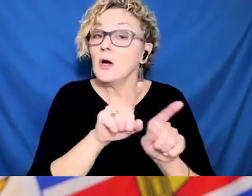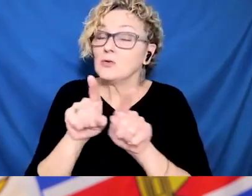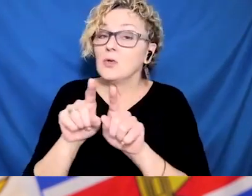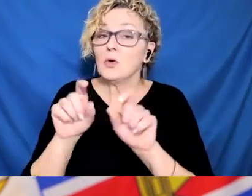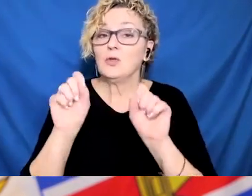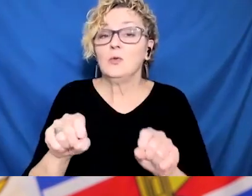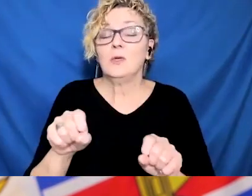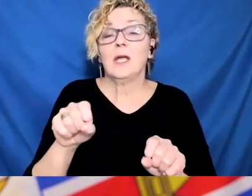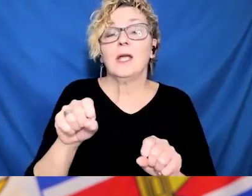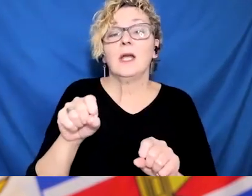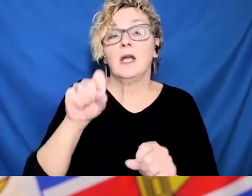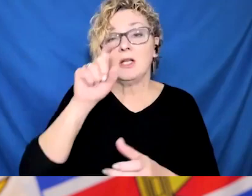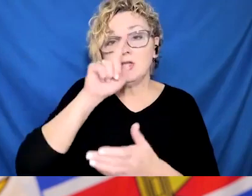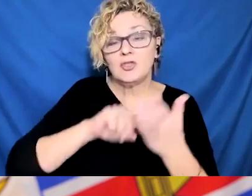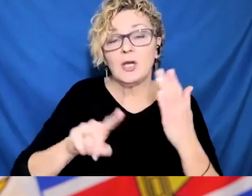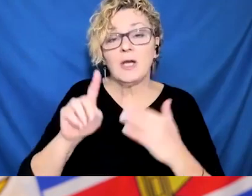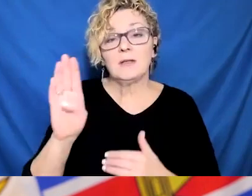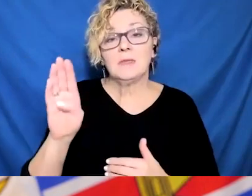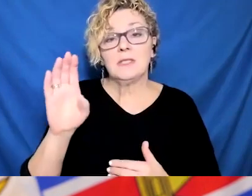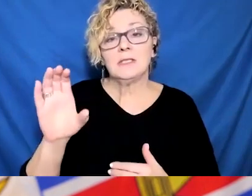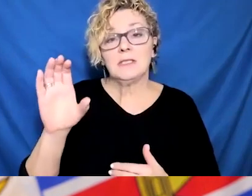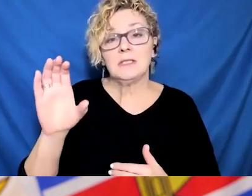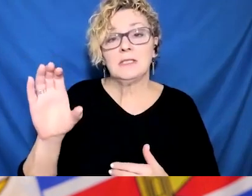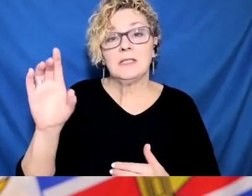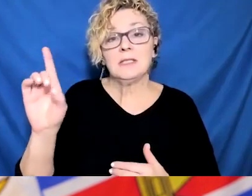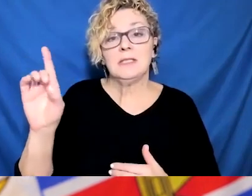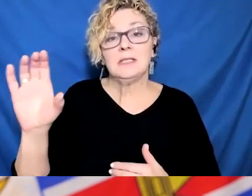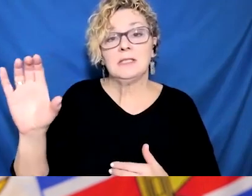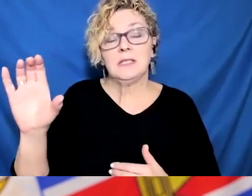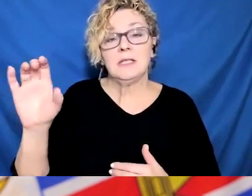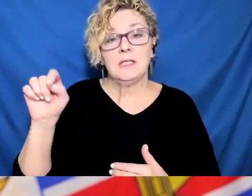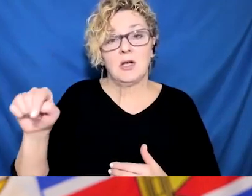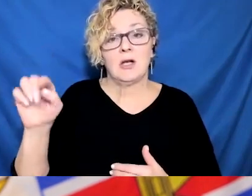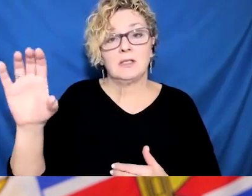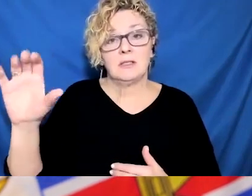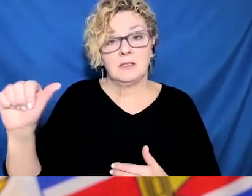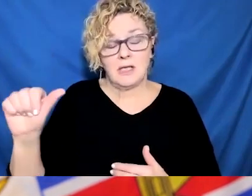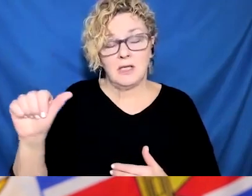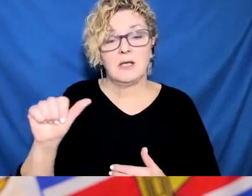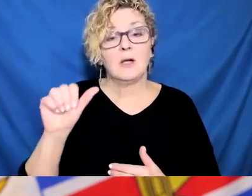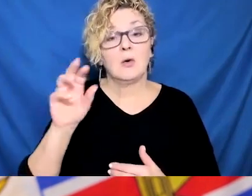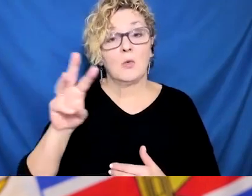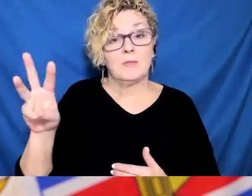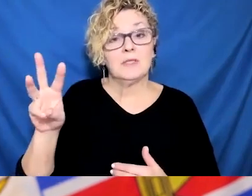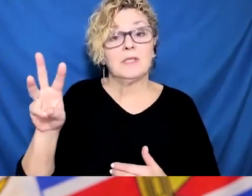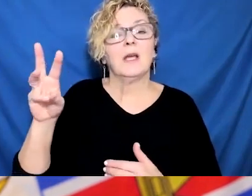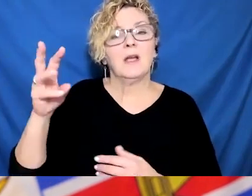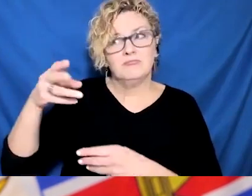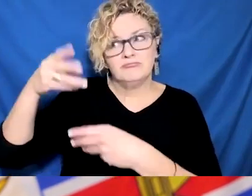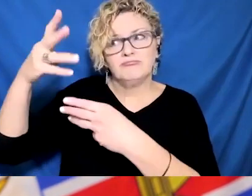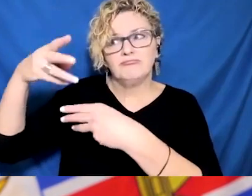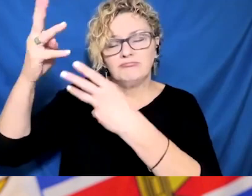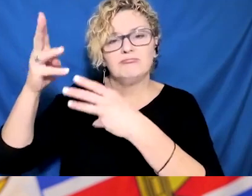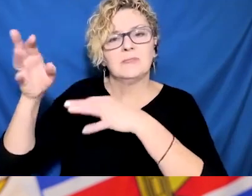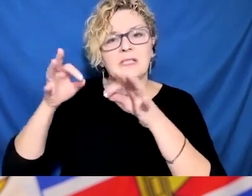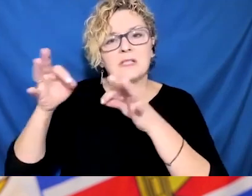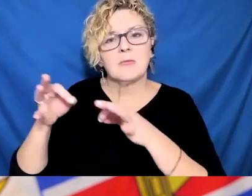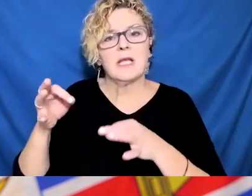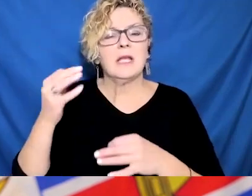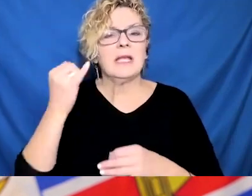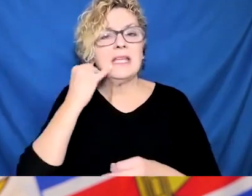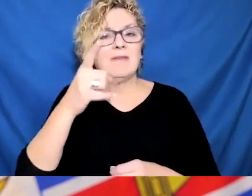conditions that make it difficulty breathing or have concerns about chest pain, please seek medical attention immediately.